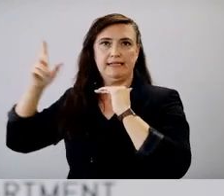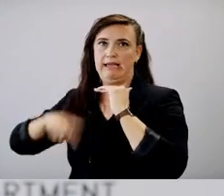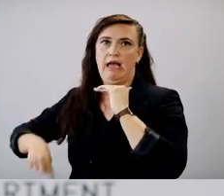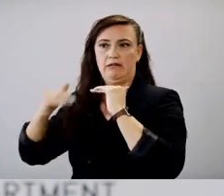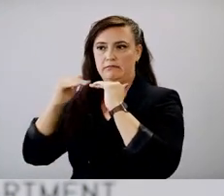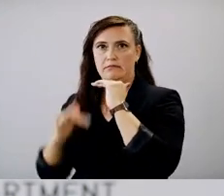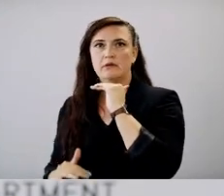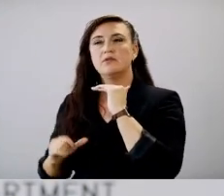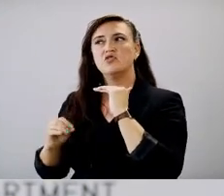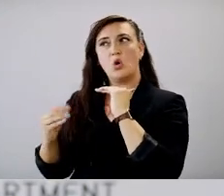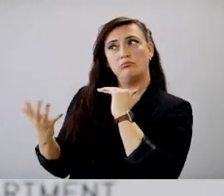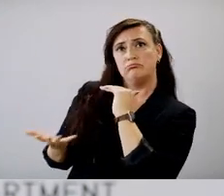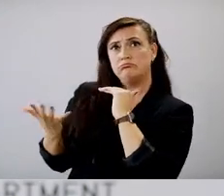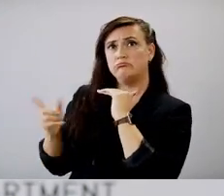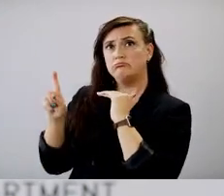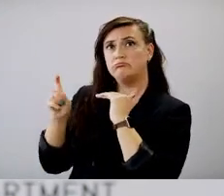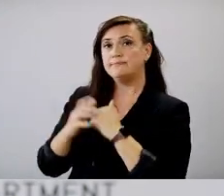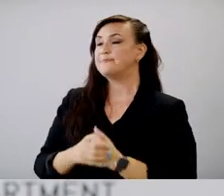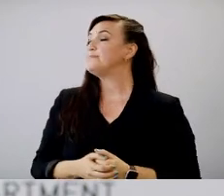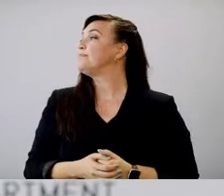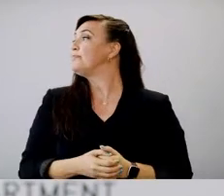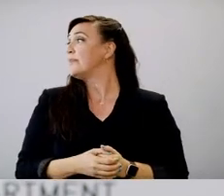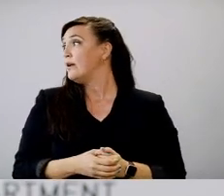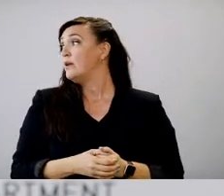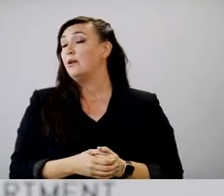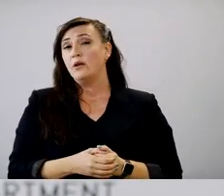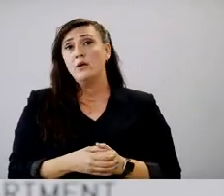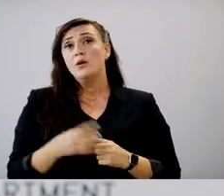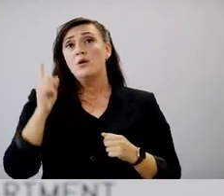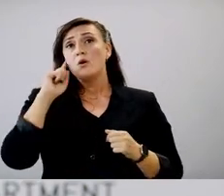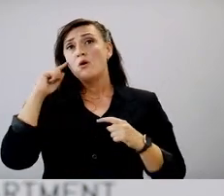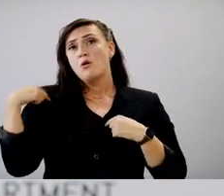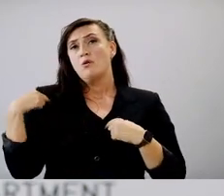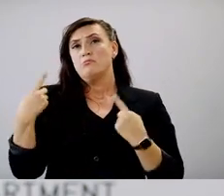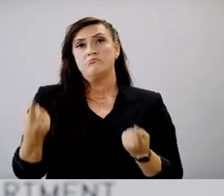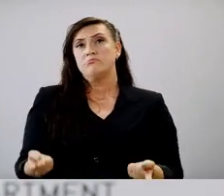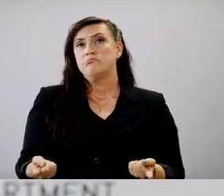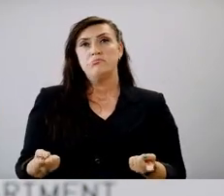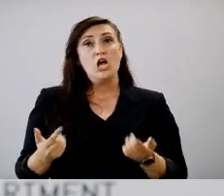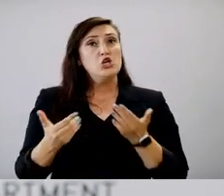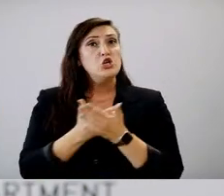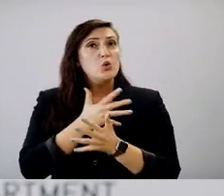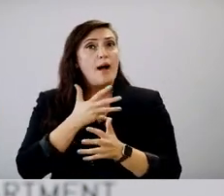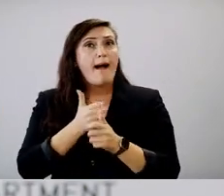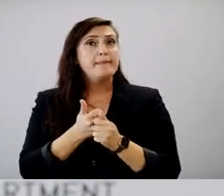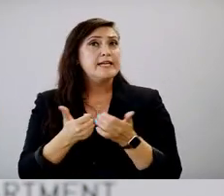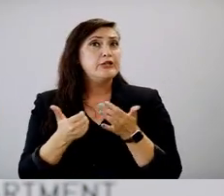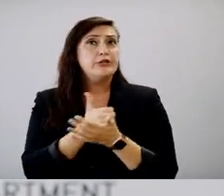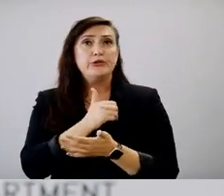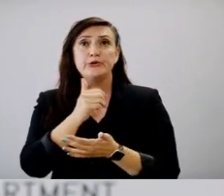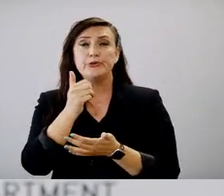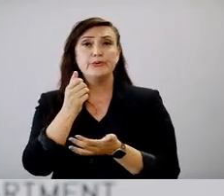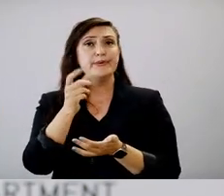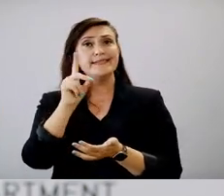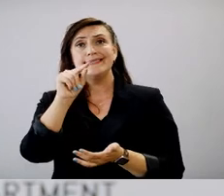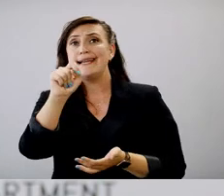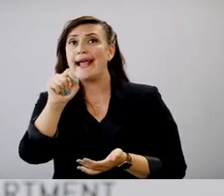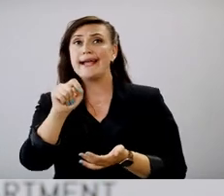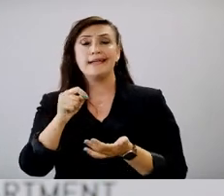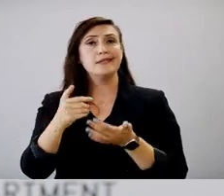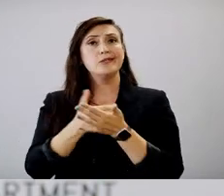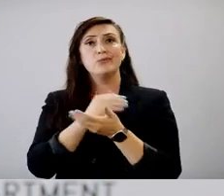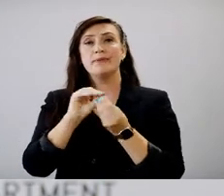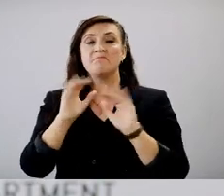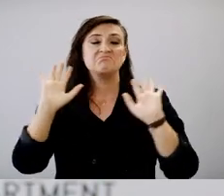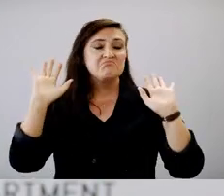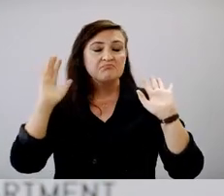restrictions, so on and so forth. So we haven't heard, uh, newly updated date. Initially